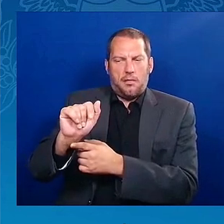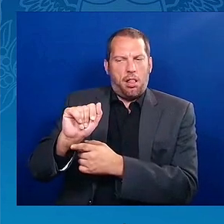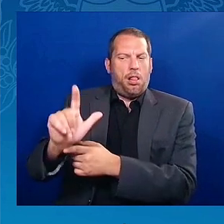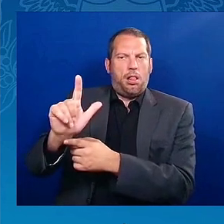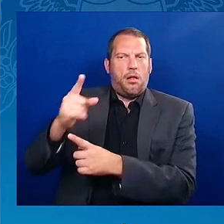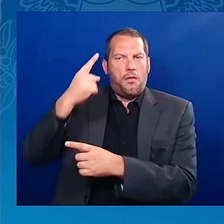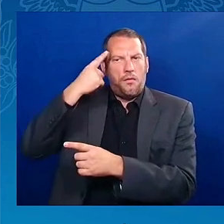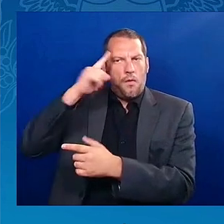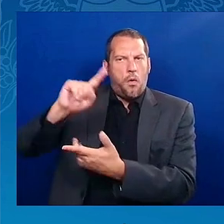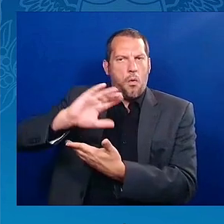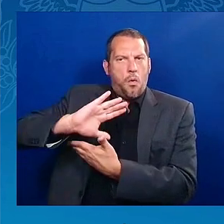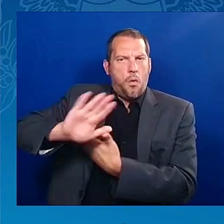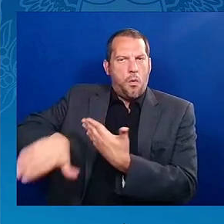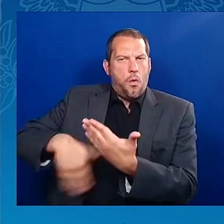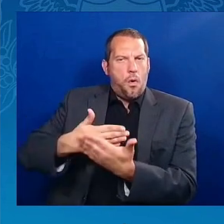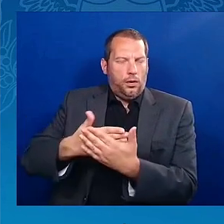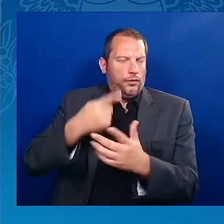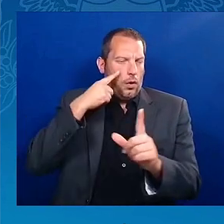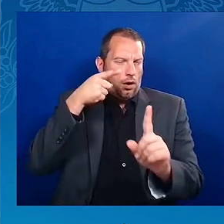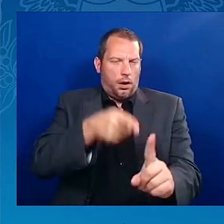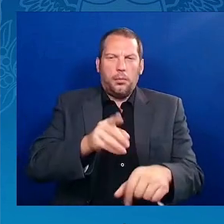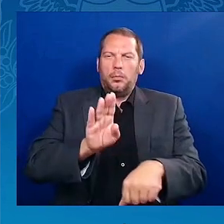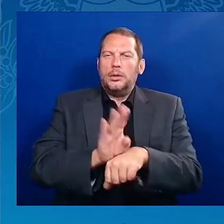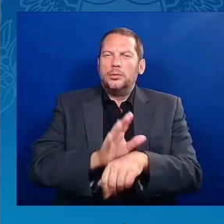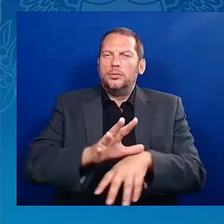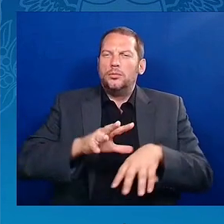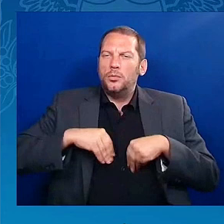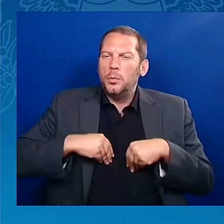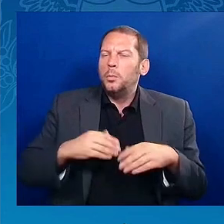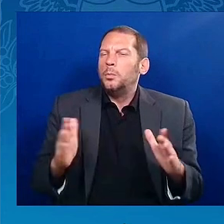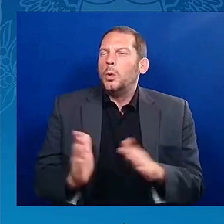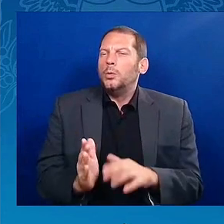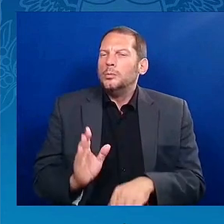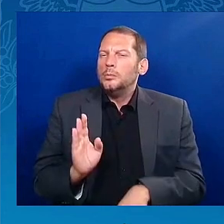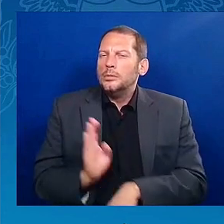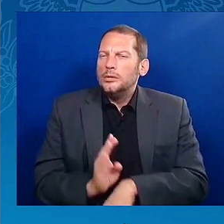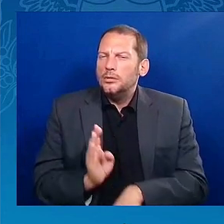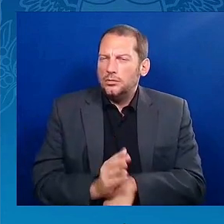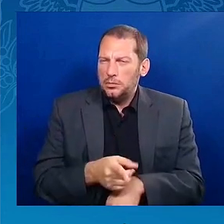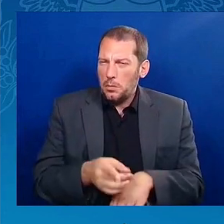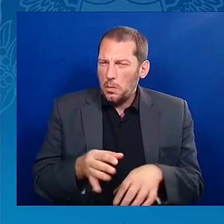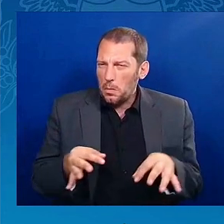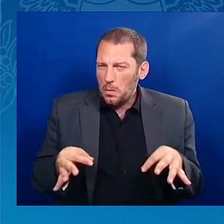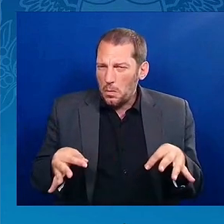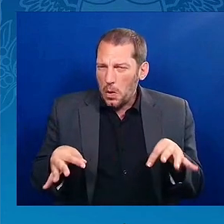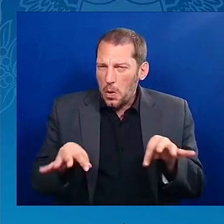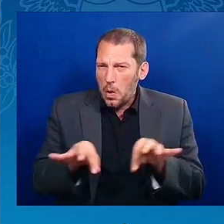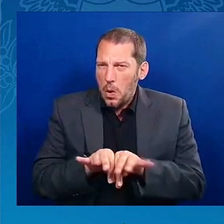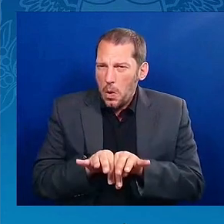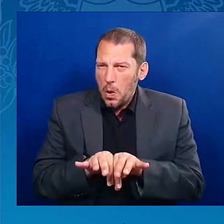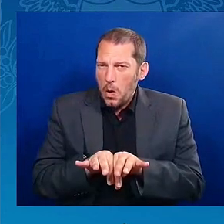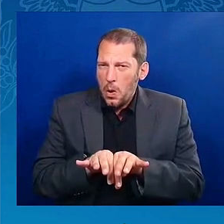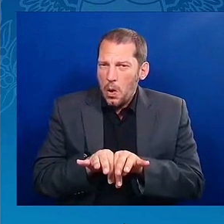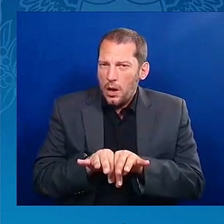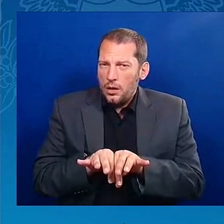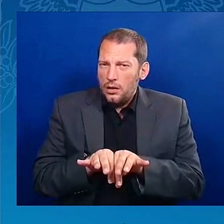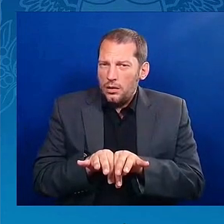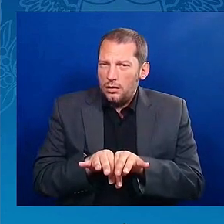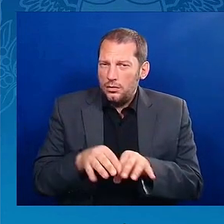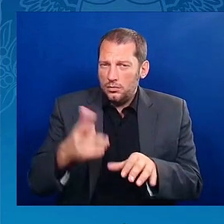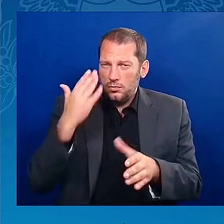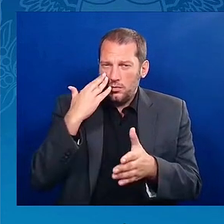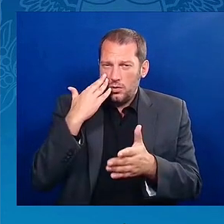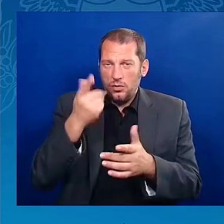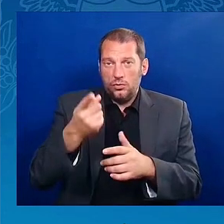because that's been a really important part of your mandate here as vice president. But little do a lot of people know, you